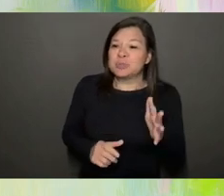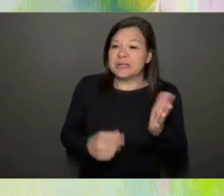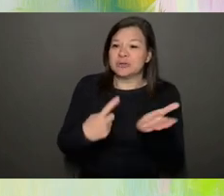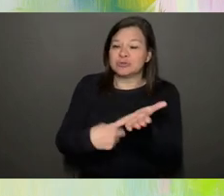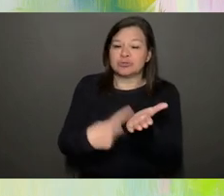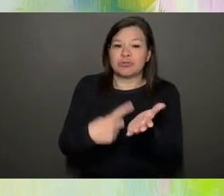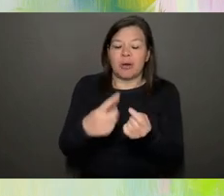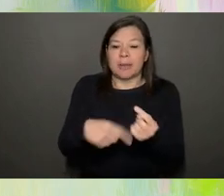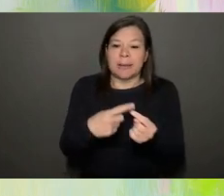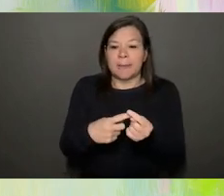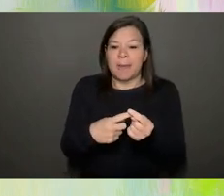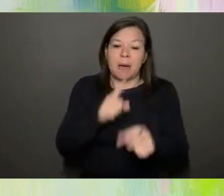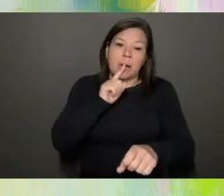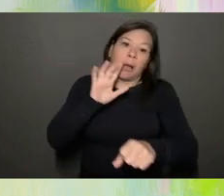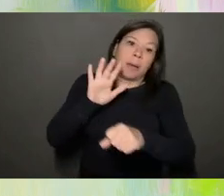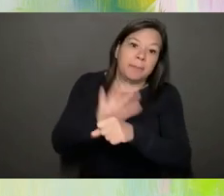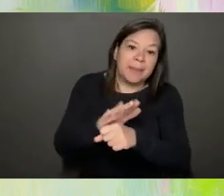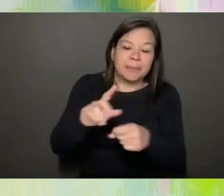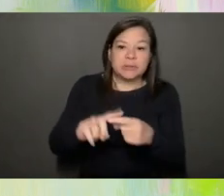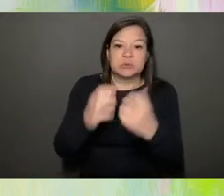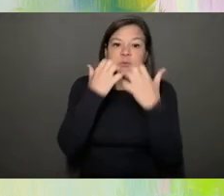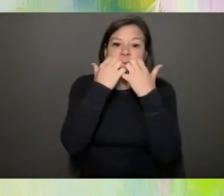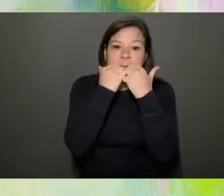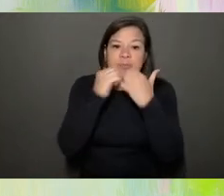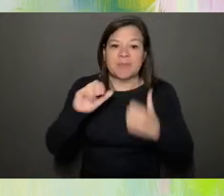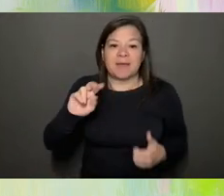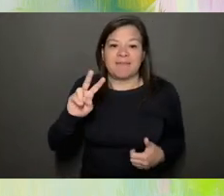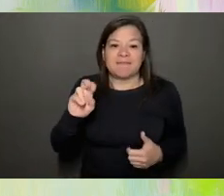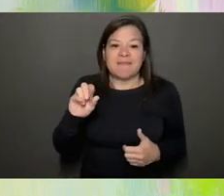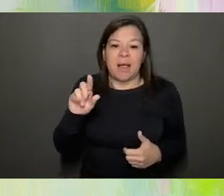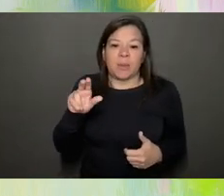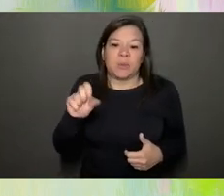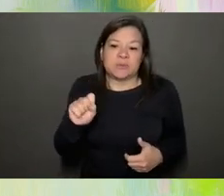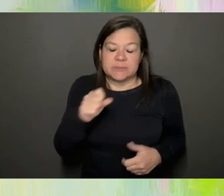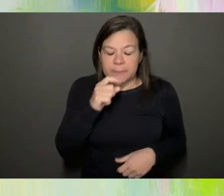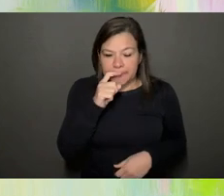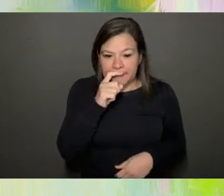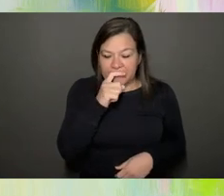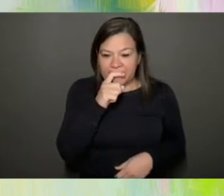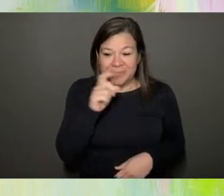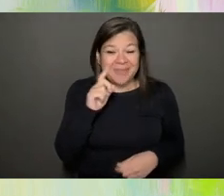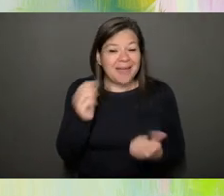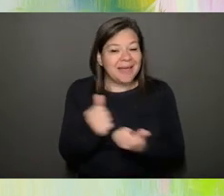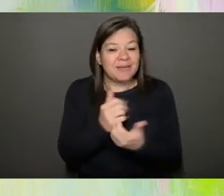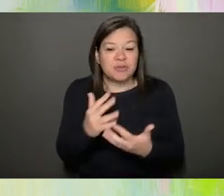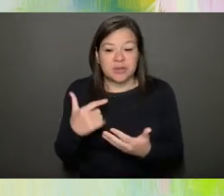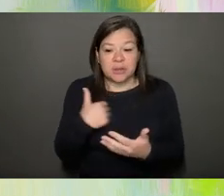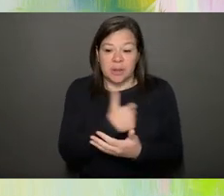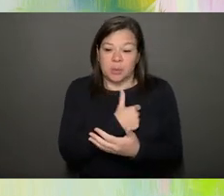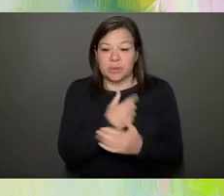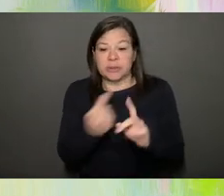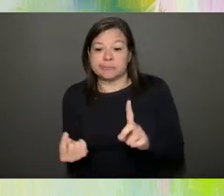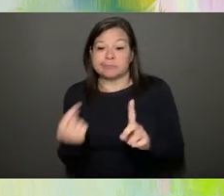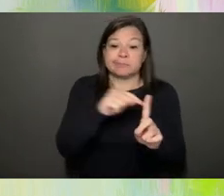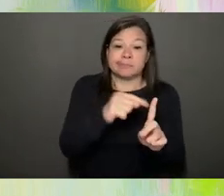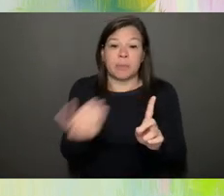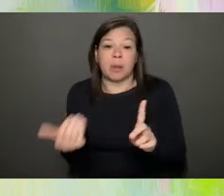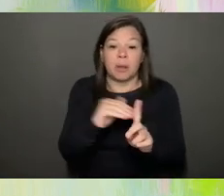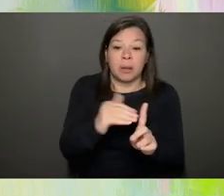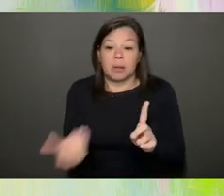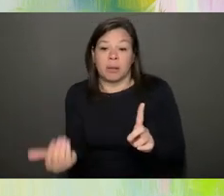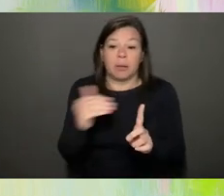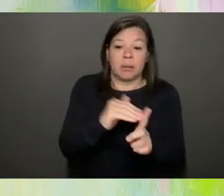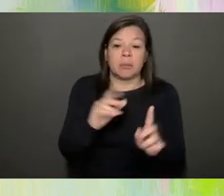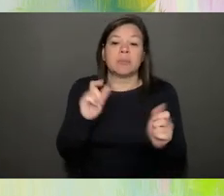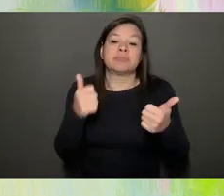to commitments to values that ground us. I think any of those things that you go back to again and again and again can be really